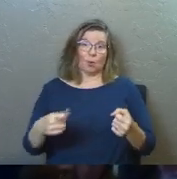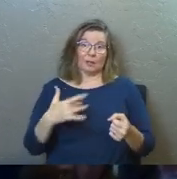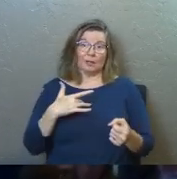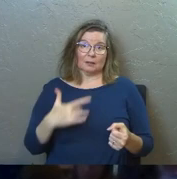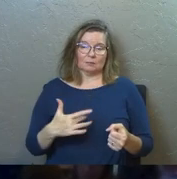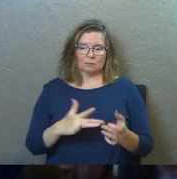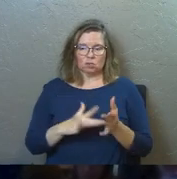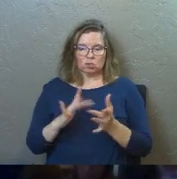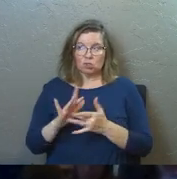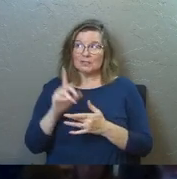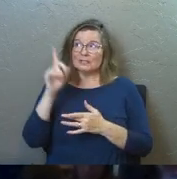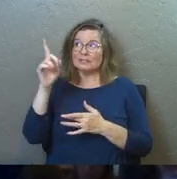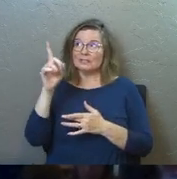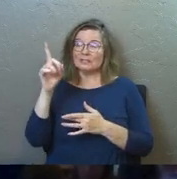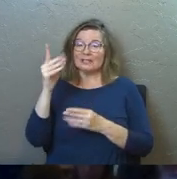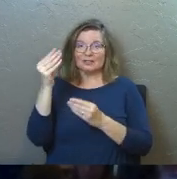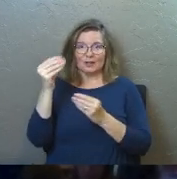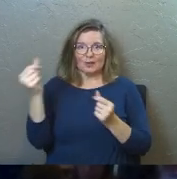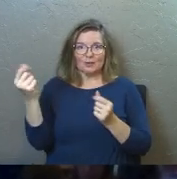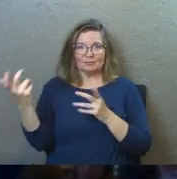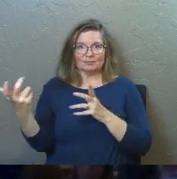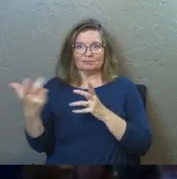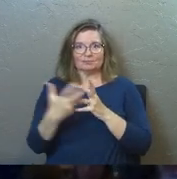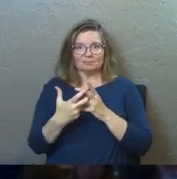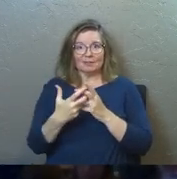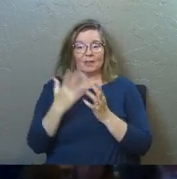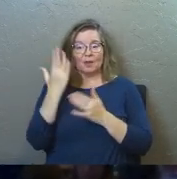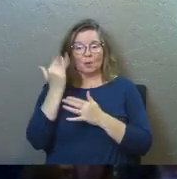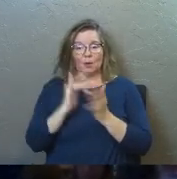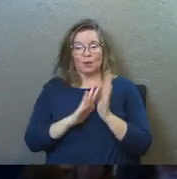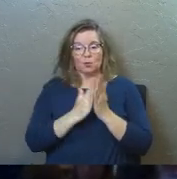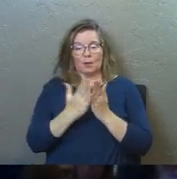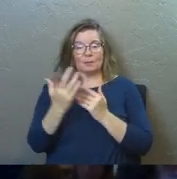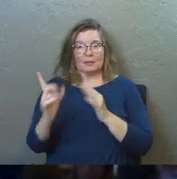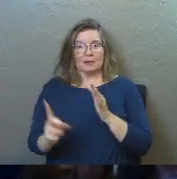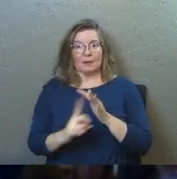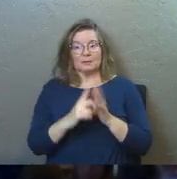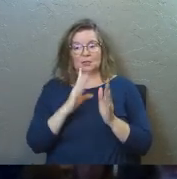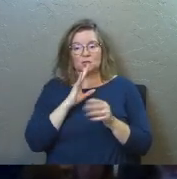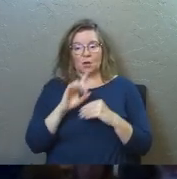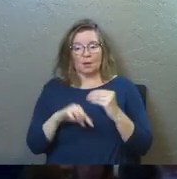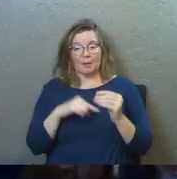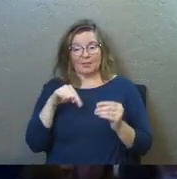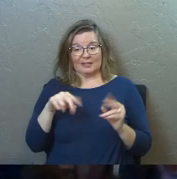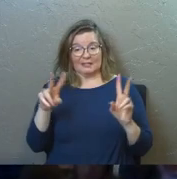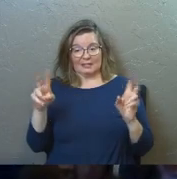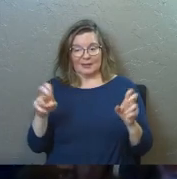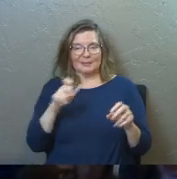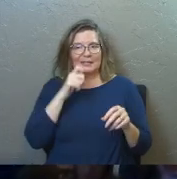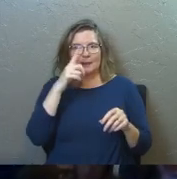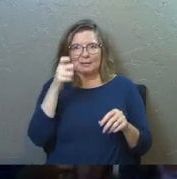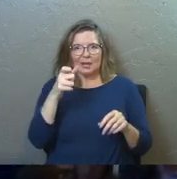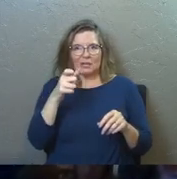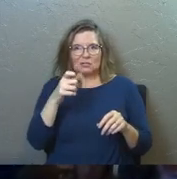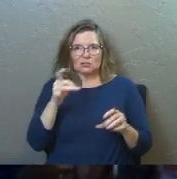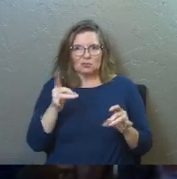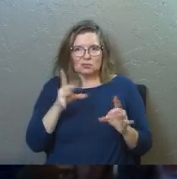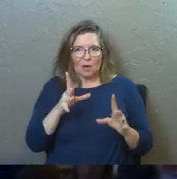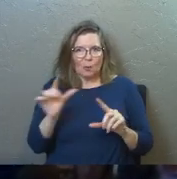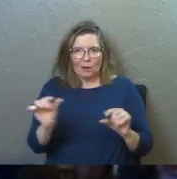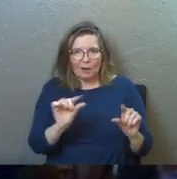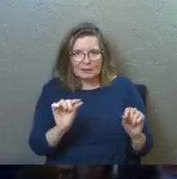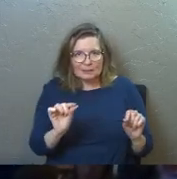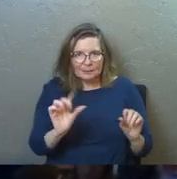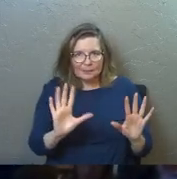and Jesus is the solution. That's why the scripture is coming in and talking about this topic. It's not because you're naughty when you